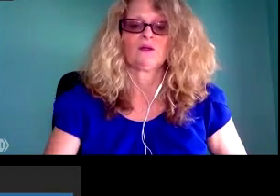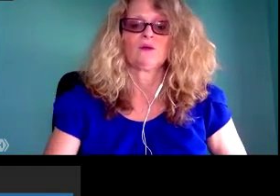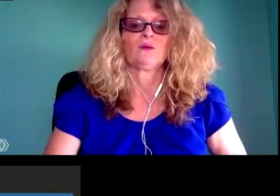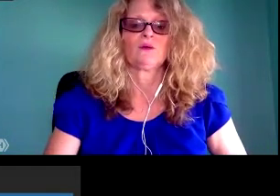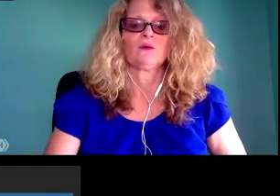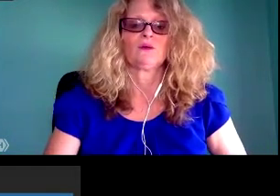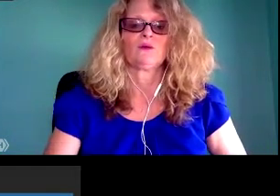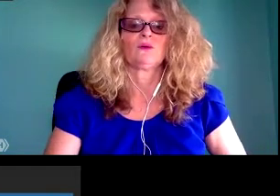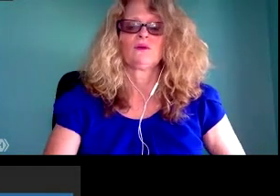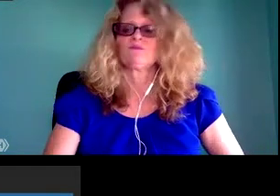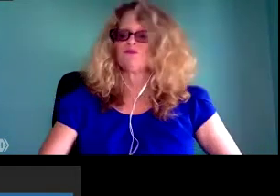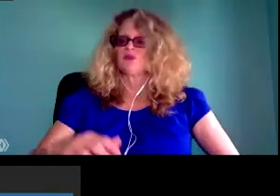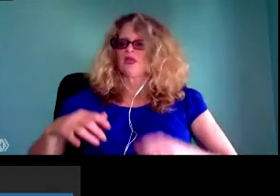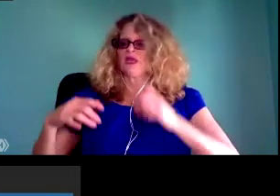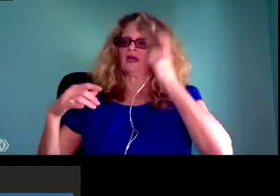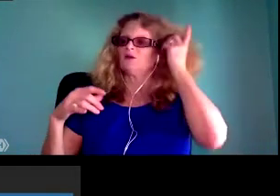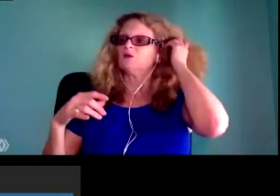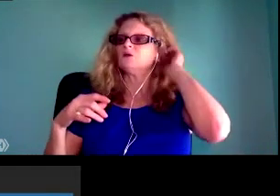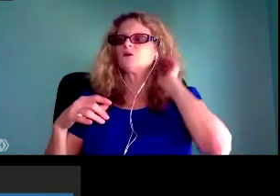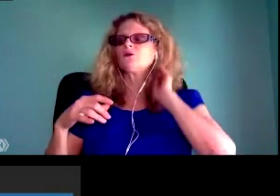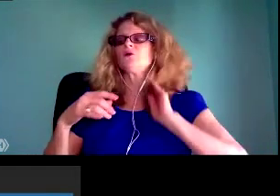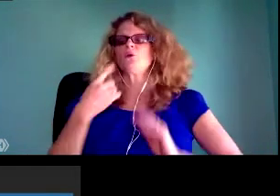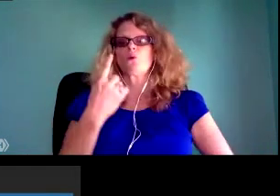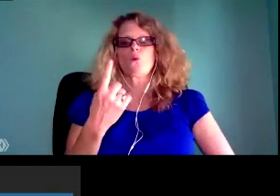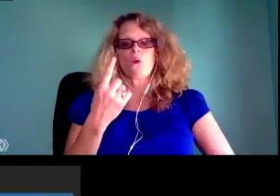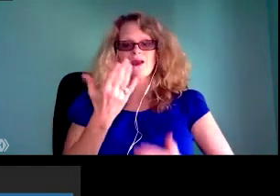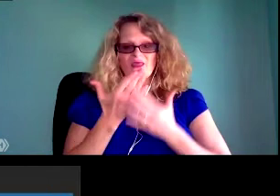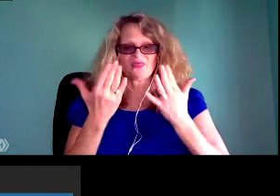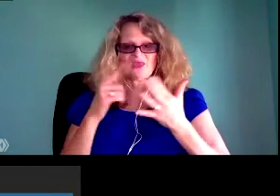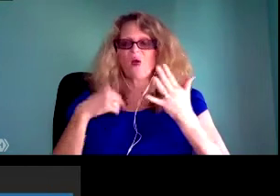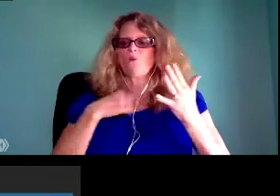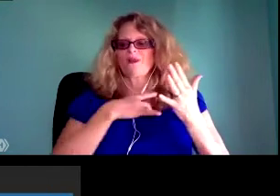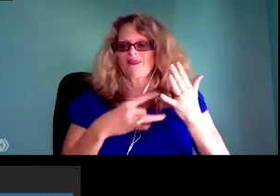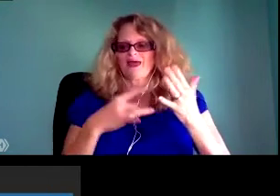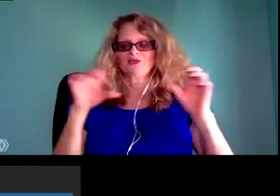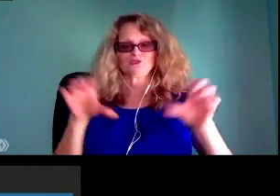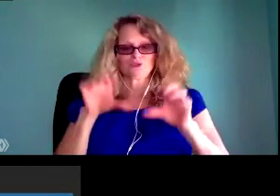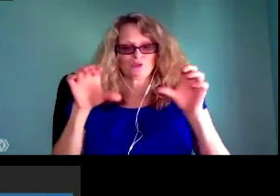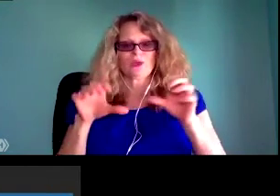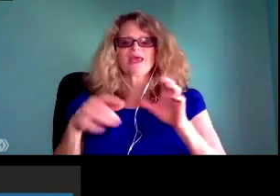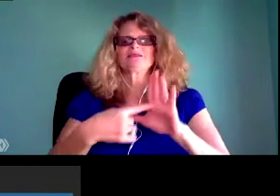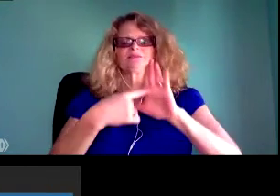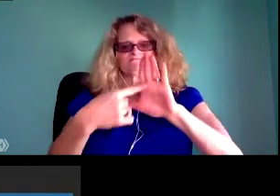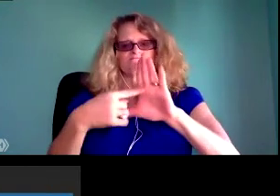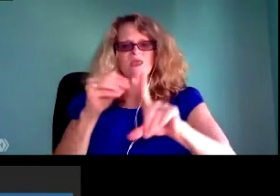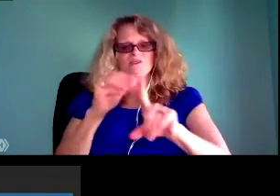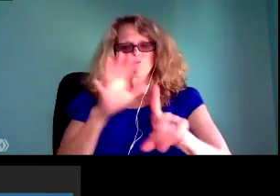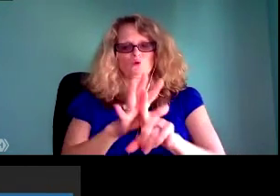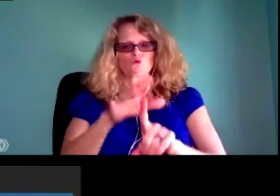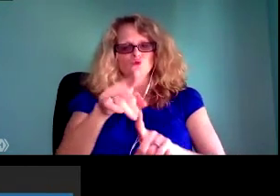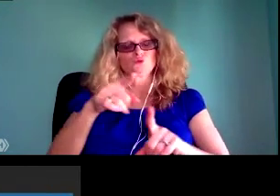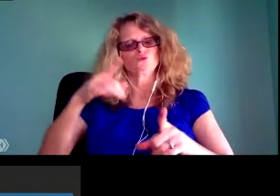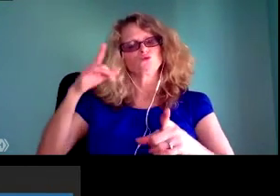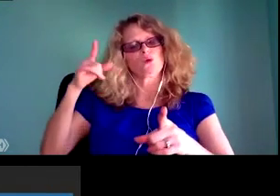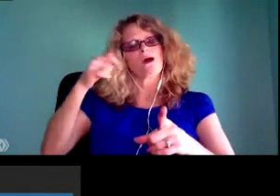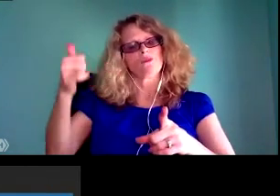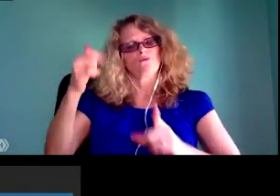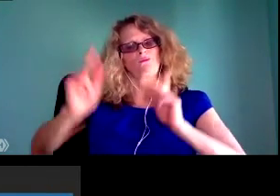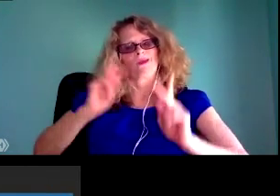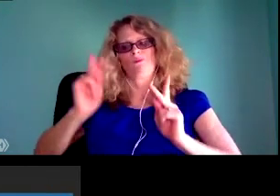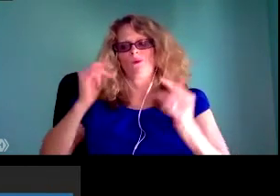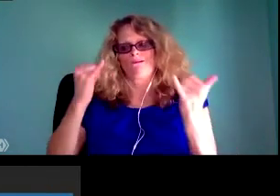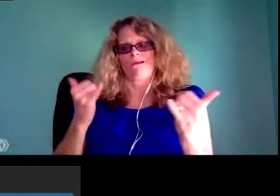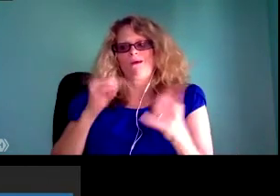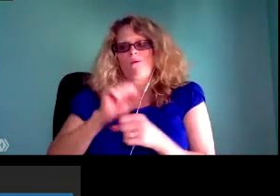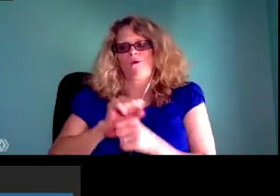ask in return is that you, as I talk about my work and share other people's brilliance